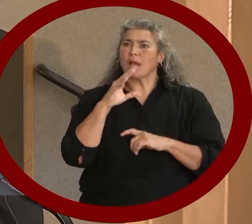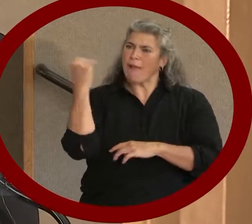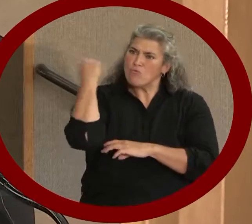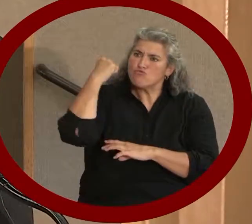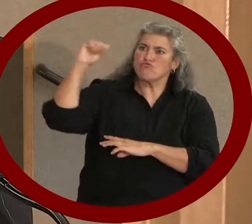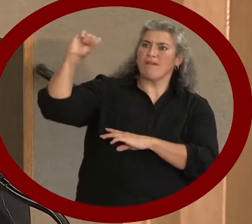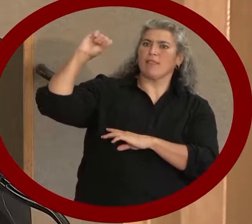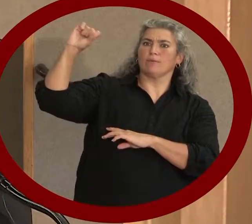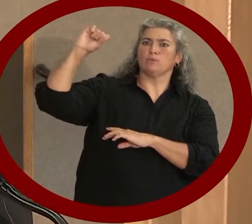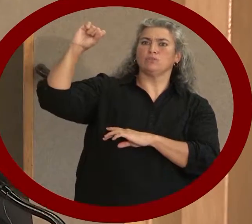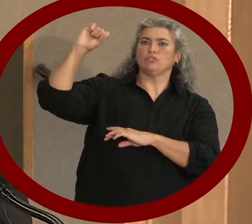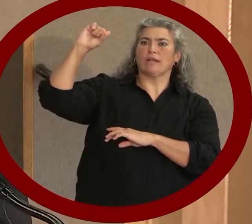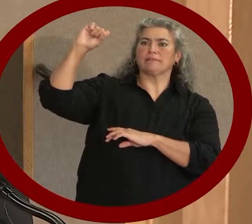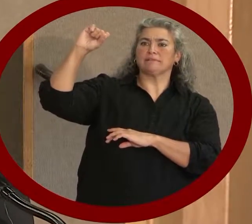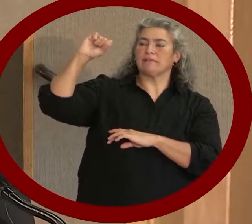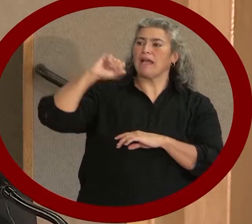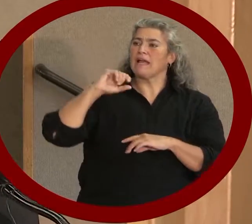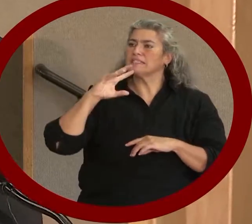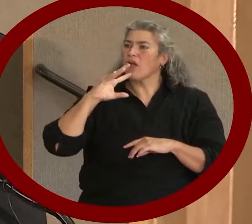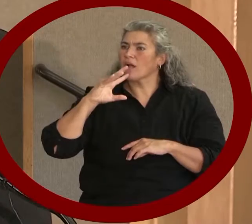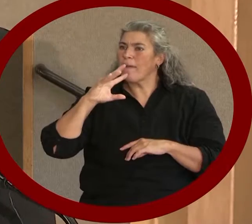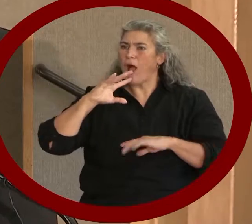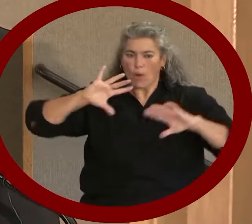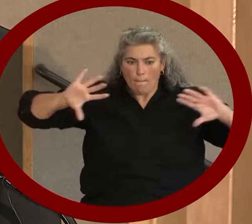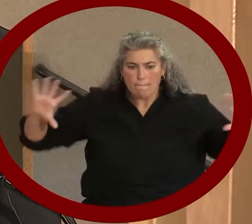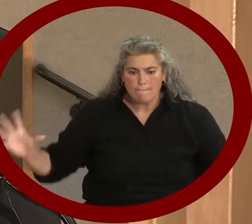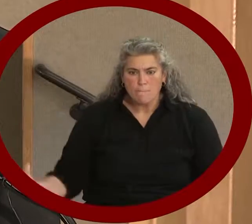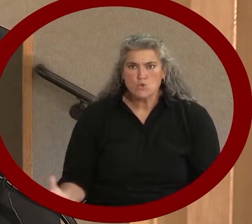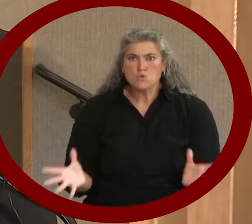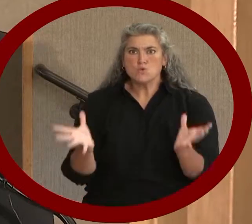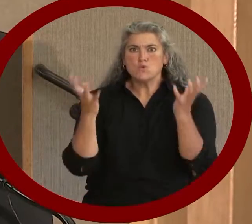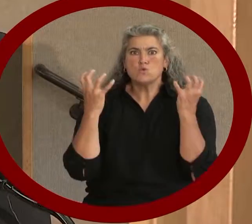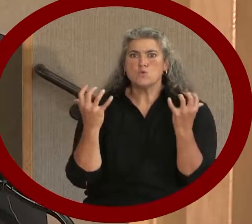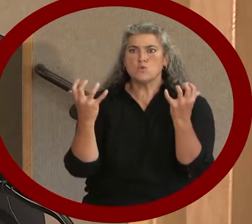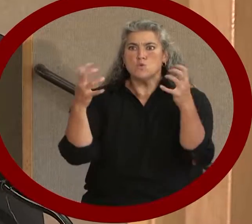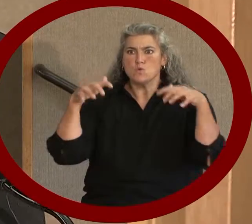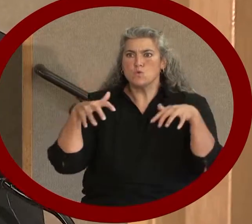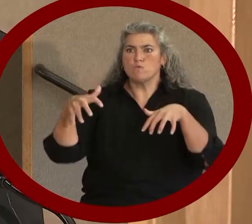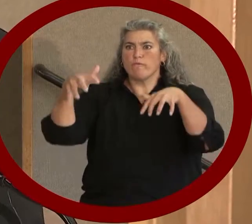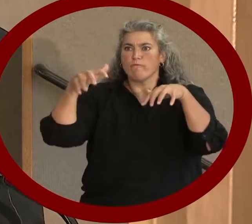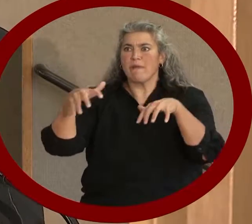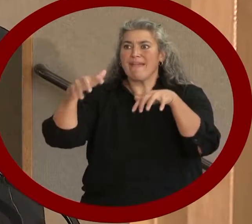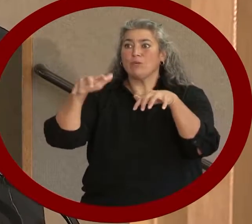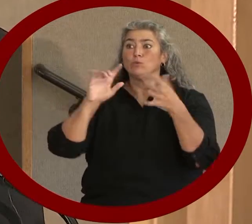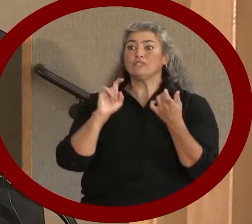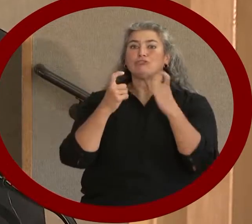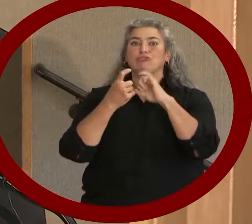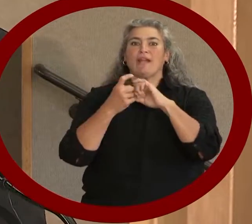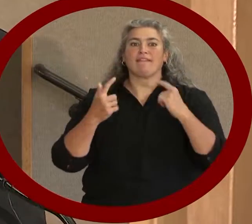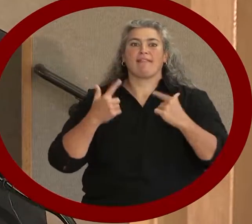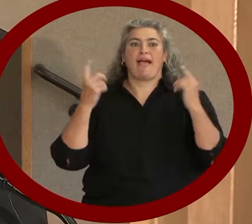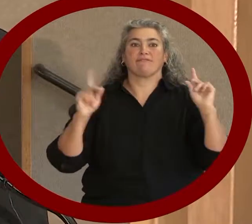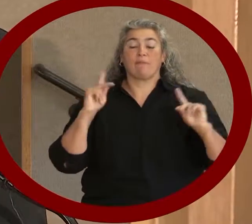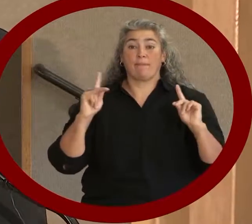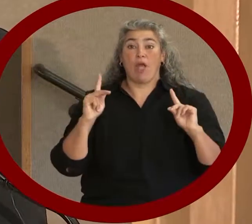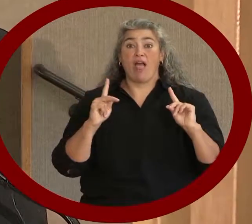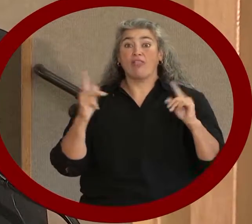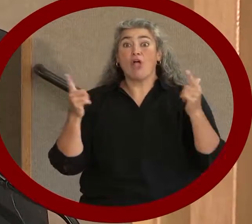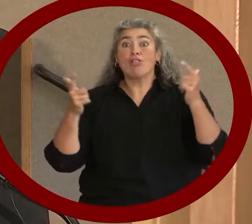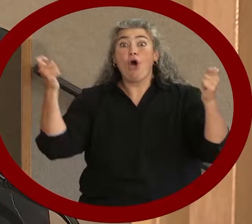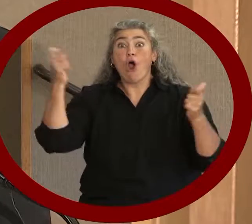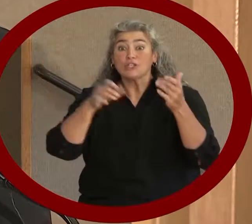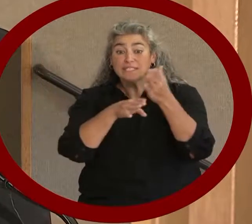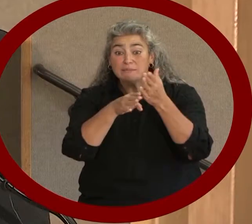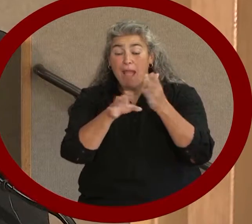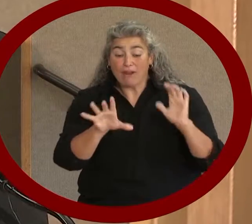Let's talk about the history and the progression of a movement that has changed the life of Americans, America's largest minority, people